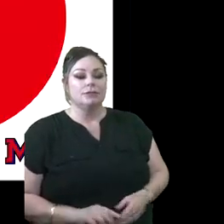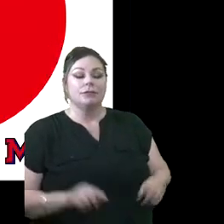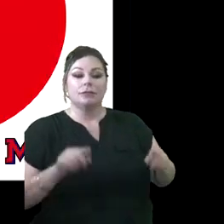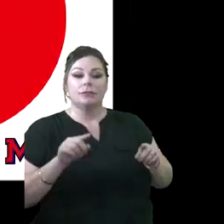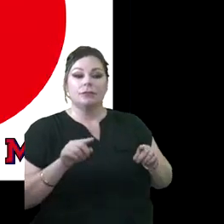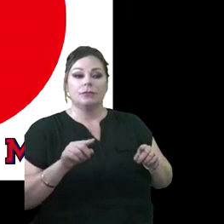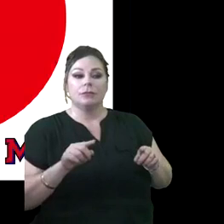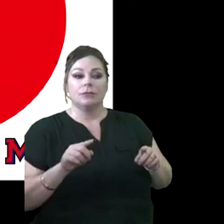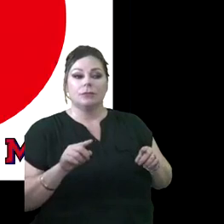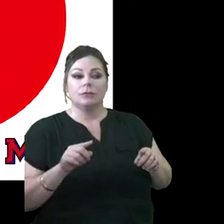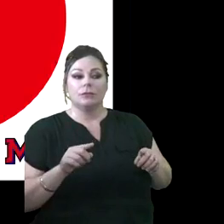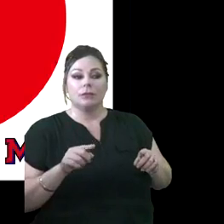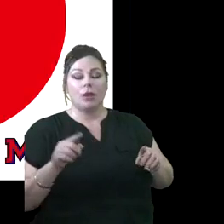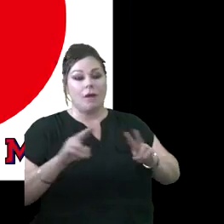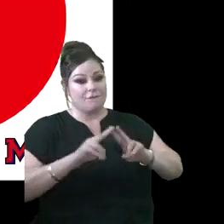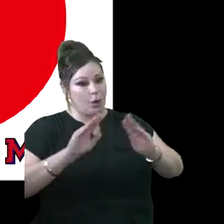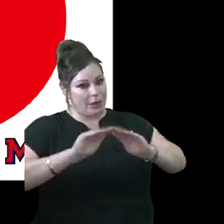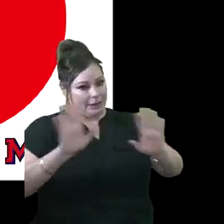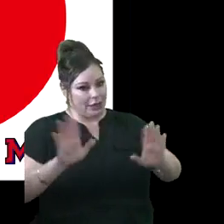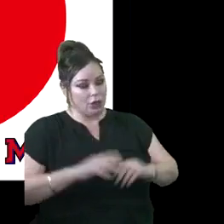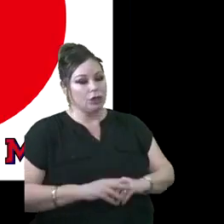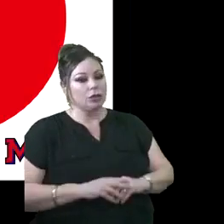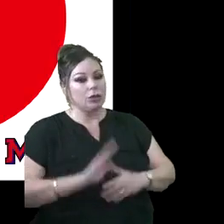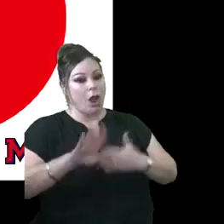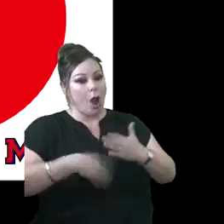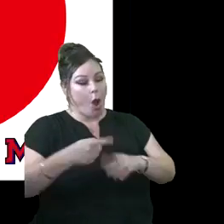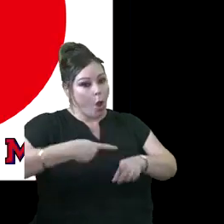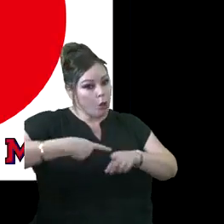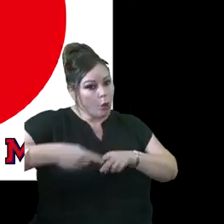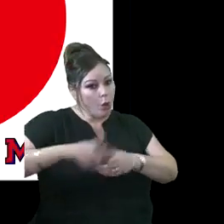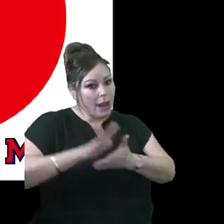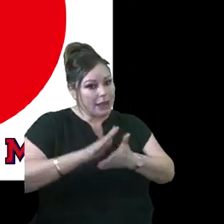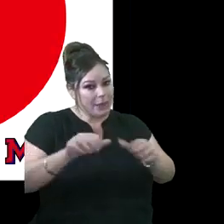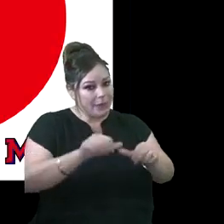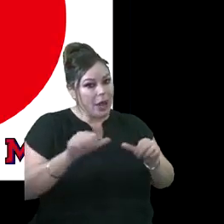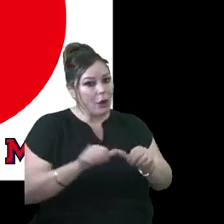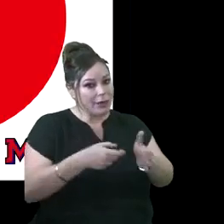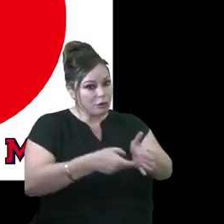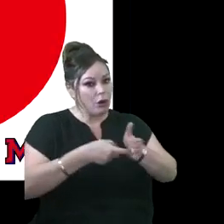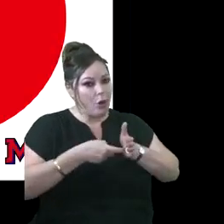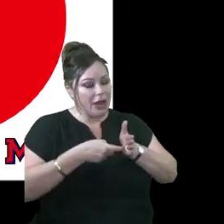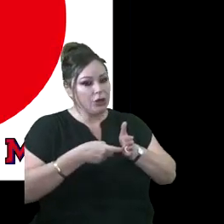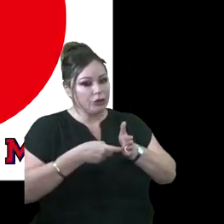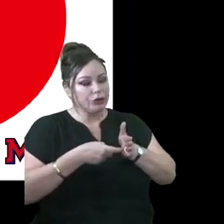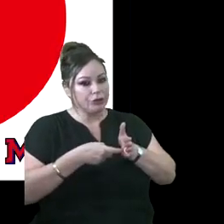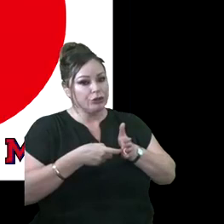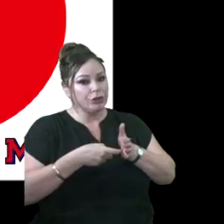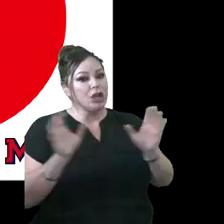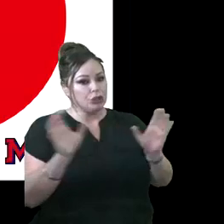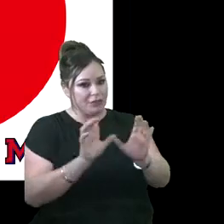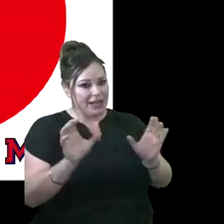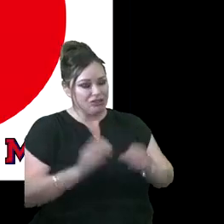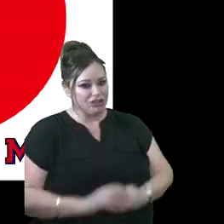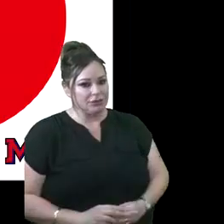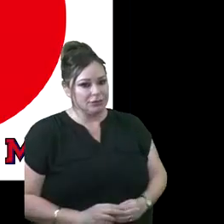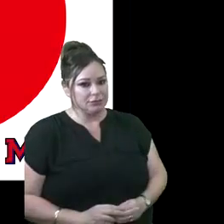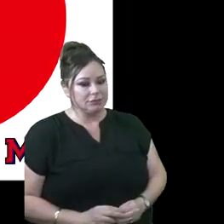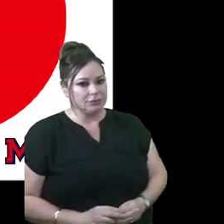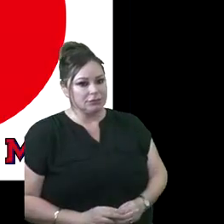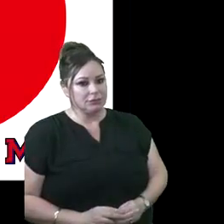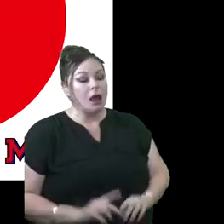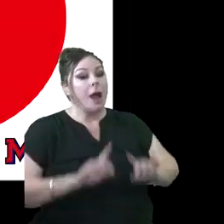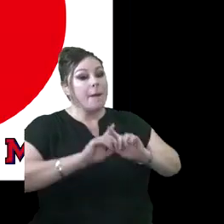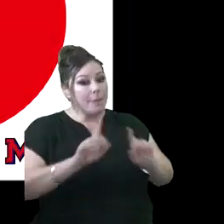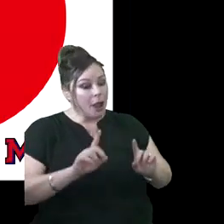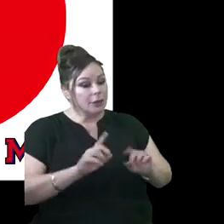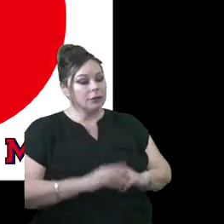we're not, while we're very clear that all core academic areas do require certification. What